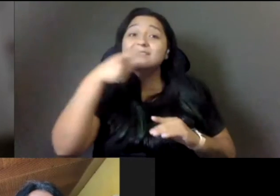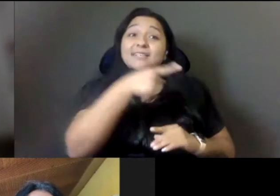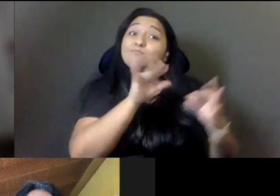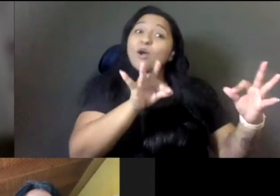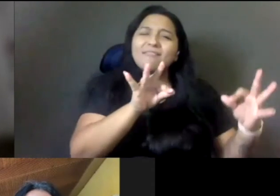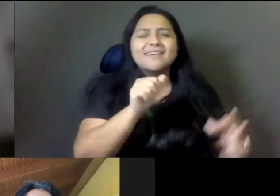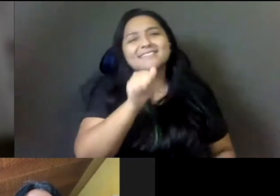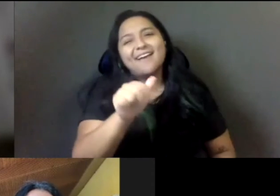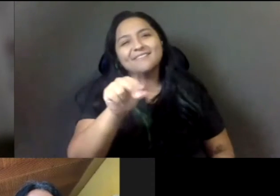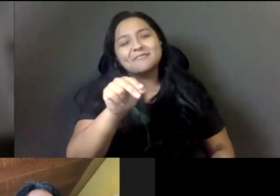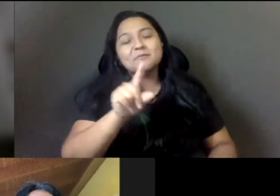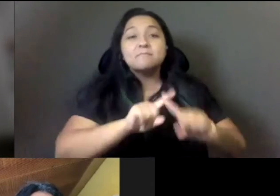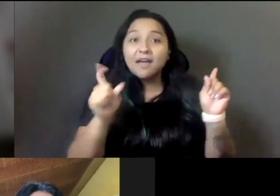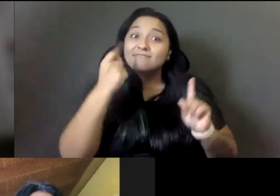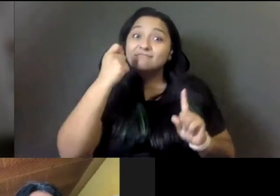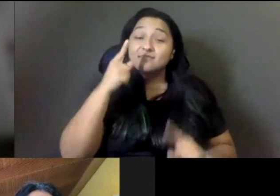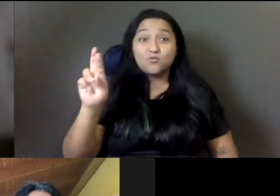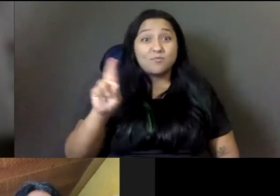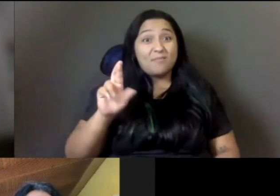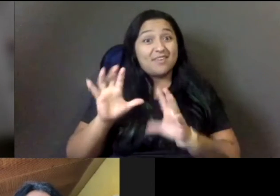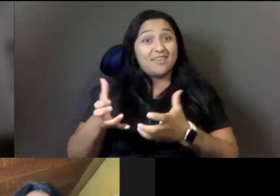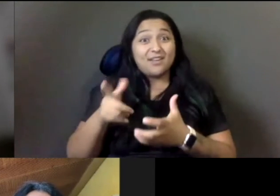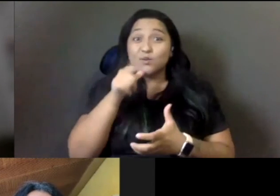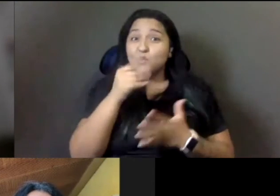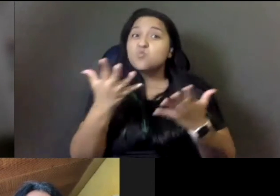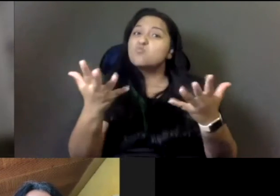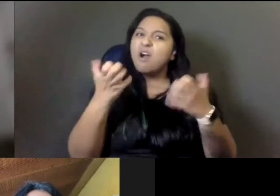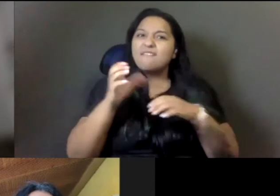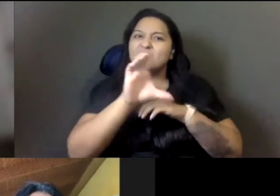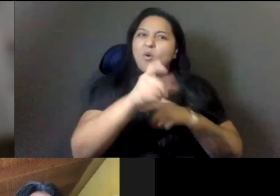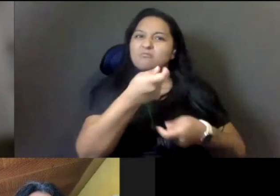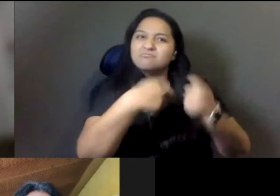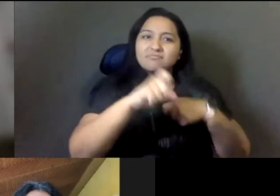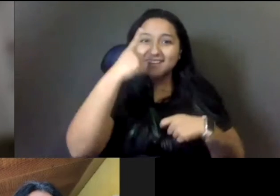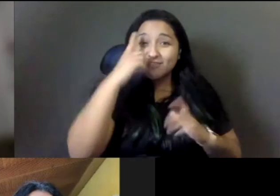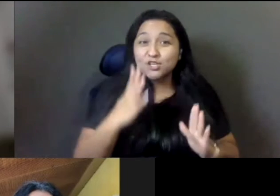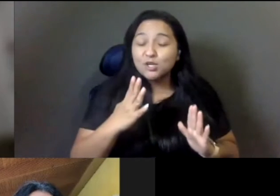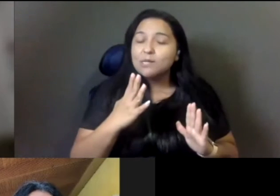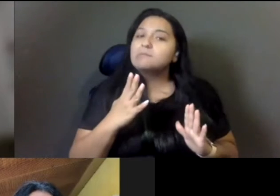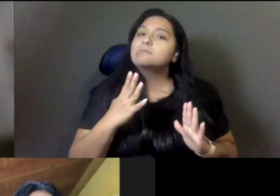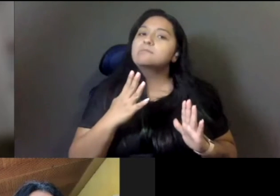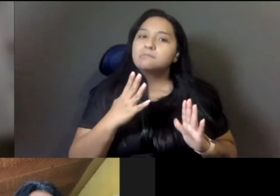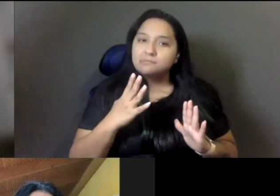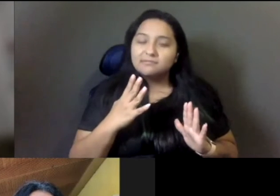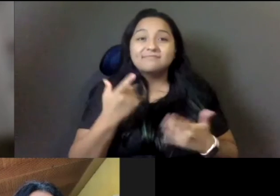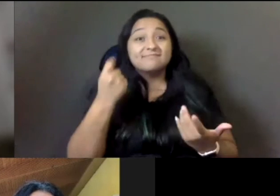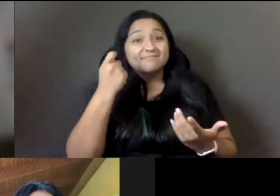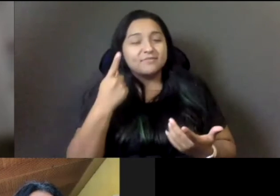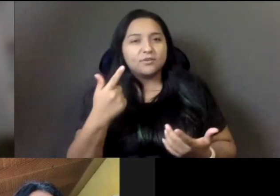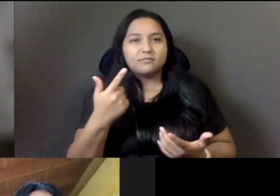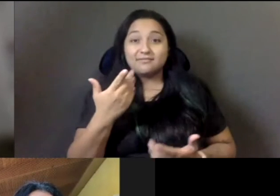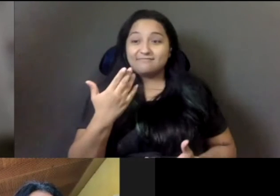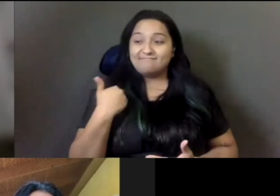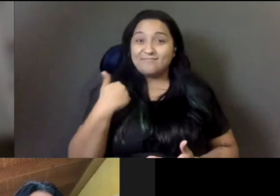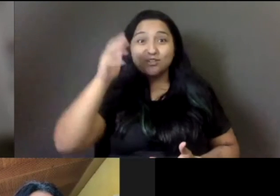Republicans who are on that ballot, they are, you know, we just got, we're starting to clean up the mess that Trump did in the last,